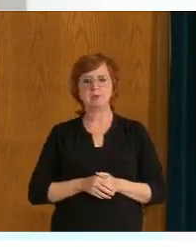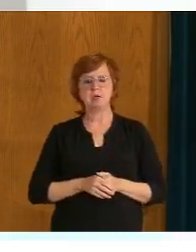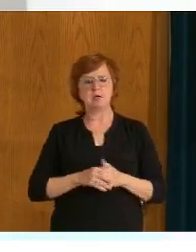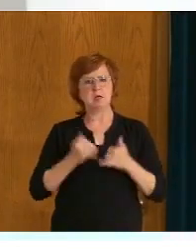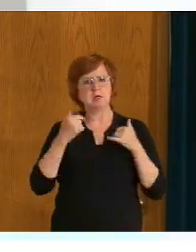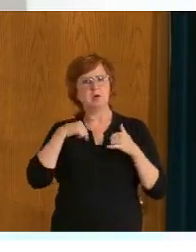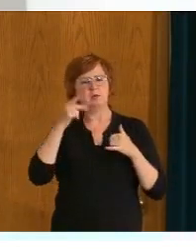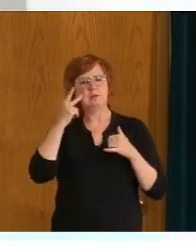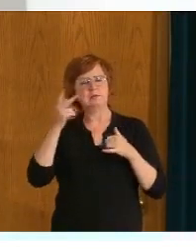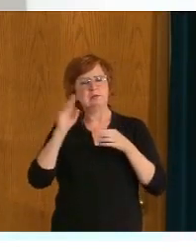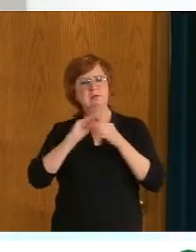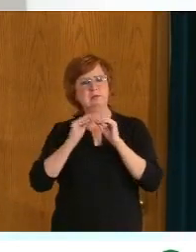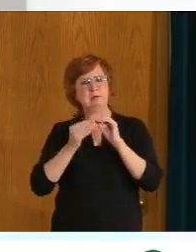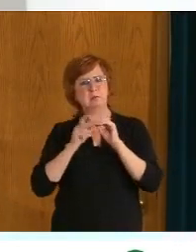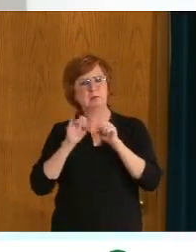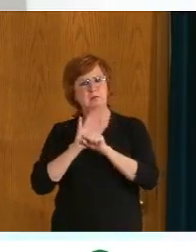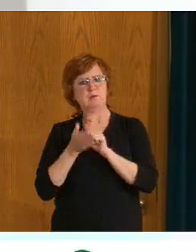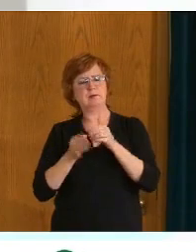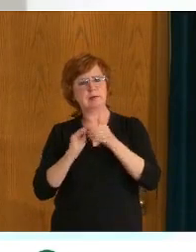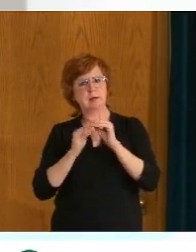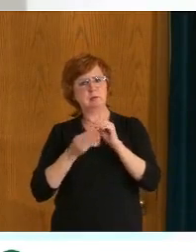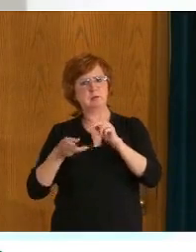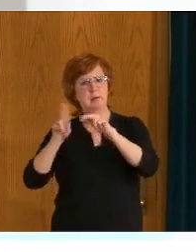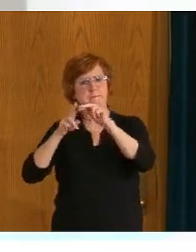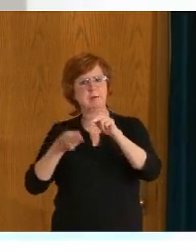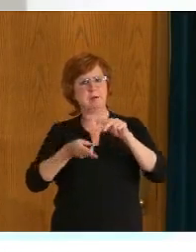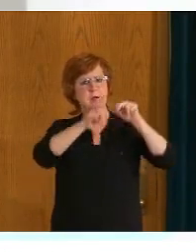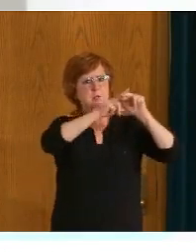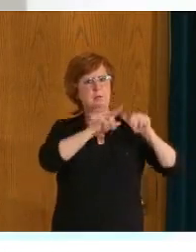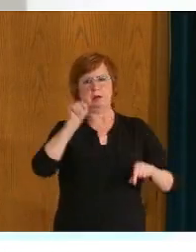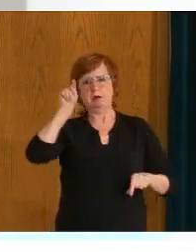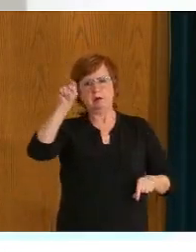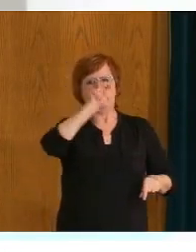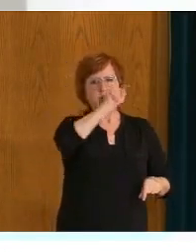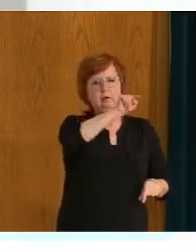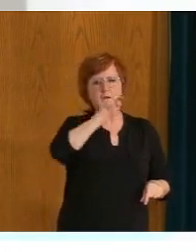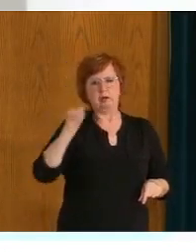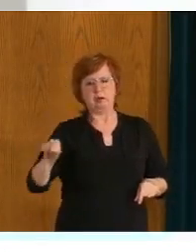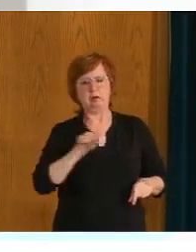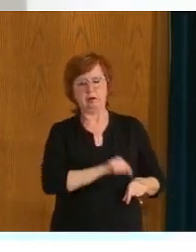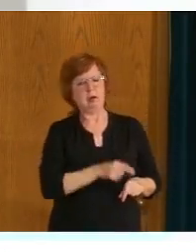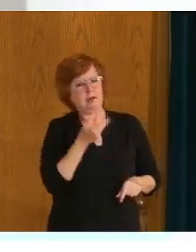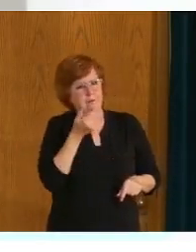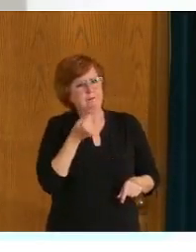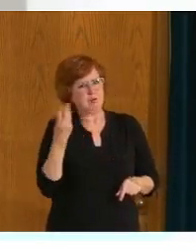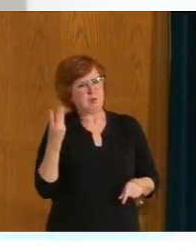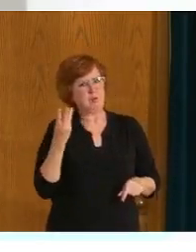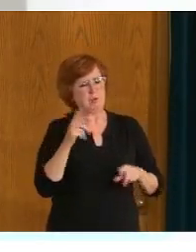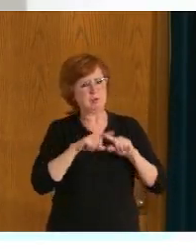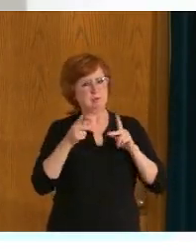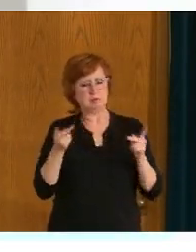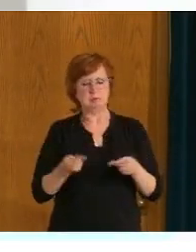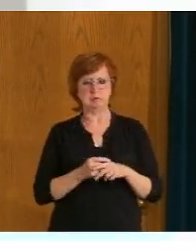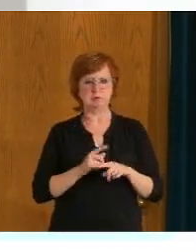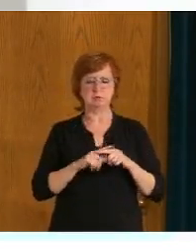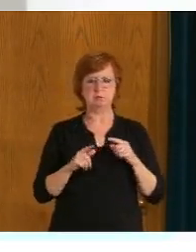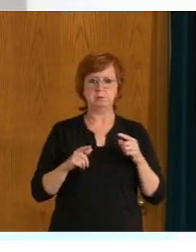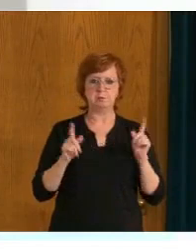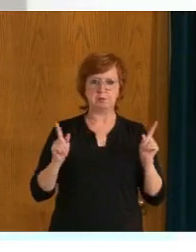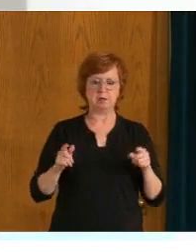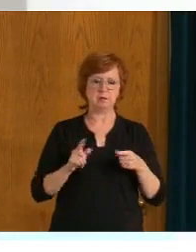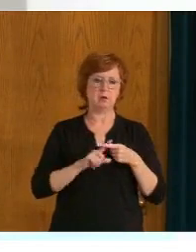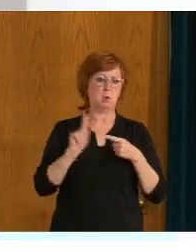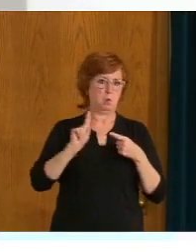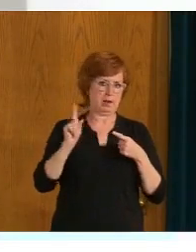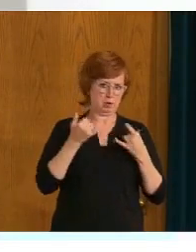particularly in those parts of the province where vaccination rates are still lower than where we would like to be. So that's mostly the